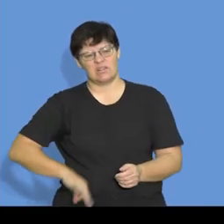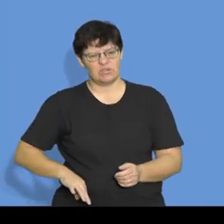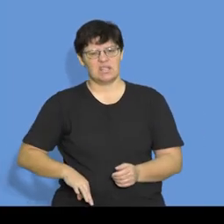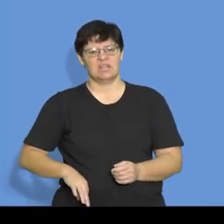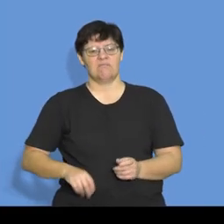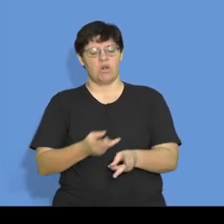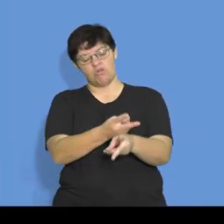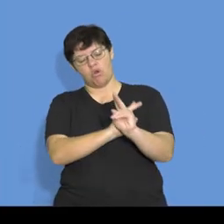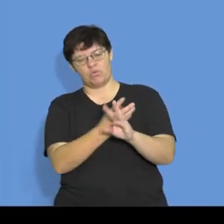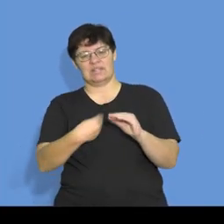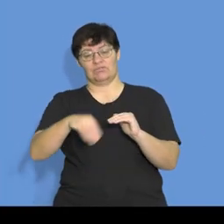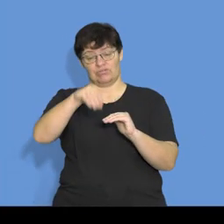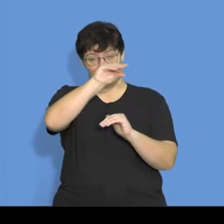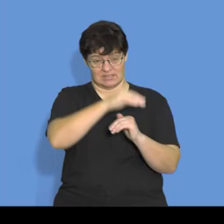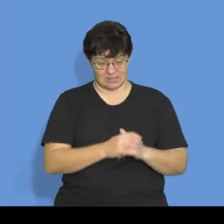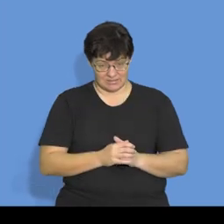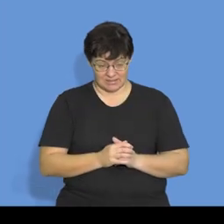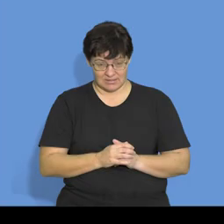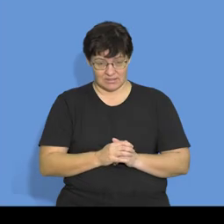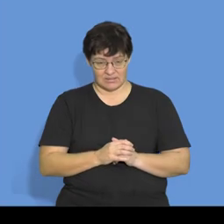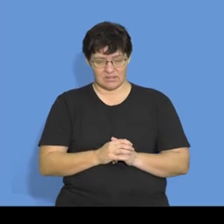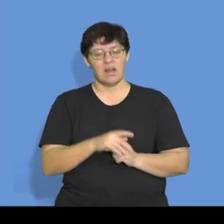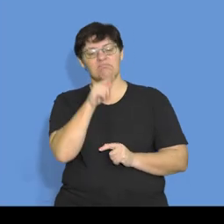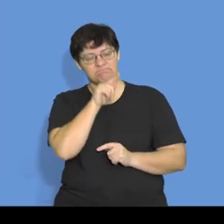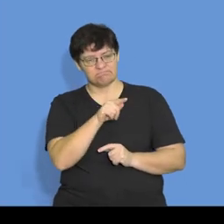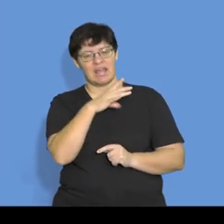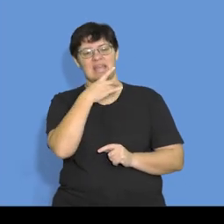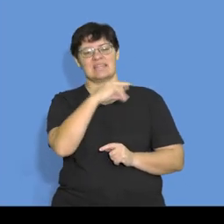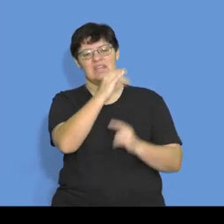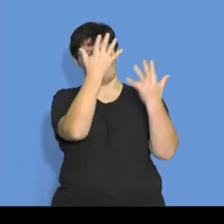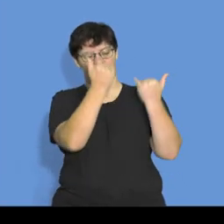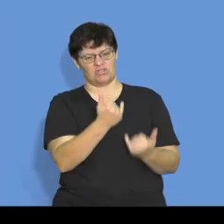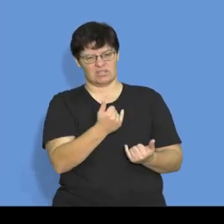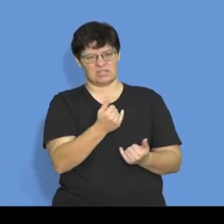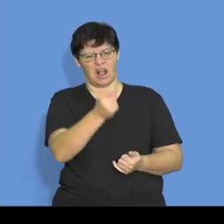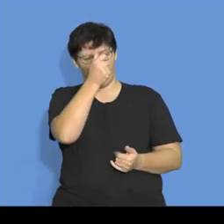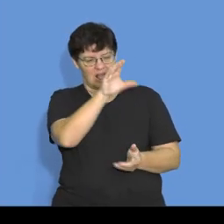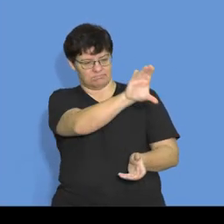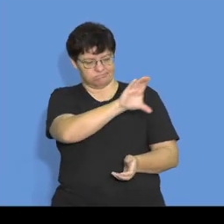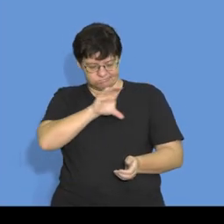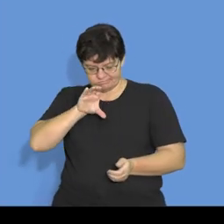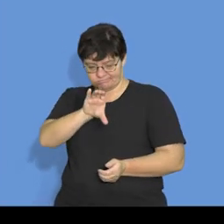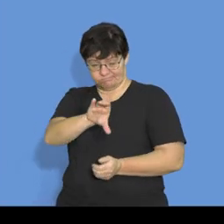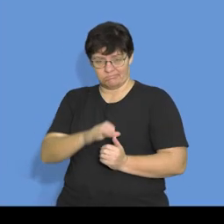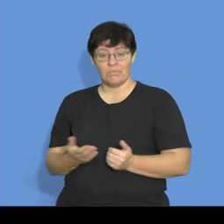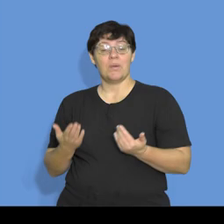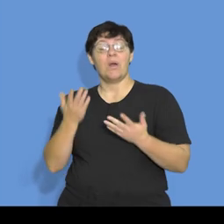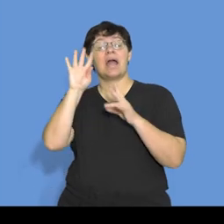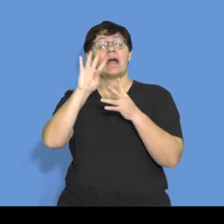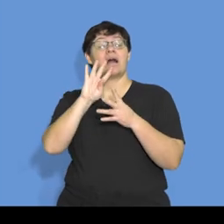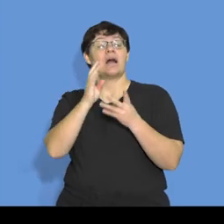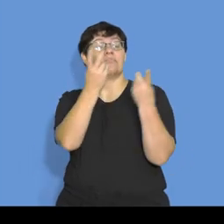So, this is just an extract of the cash budget. What are we expected to calculate? Firstly,